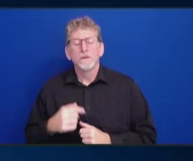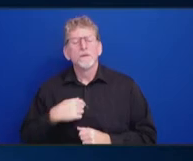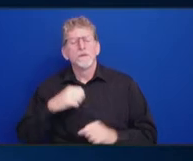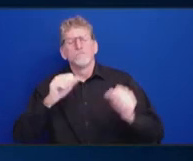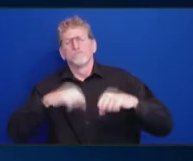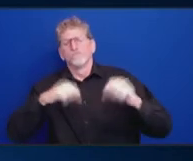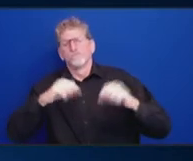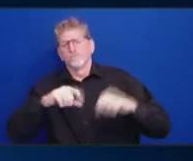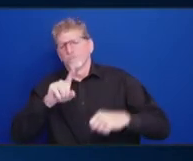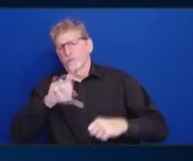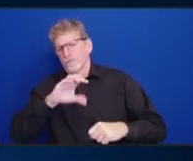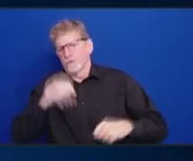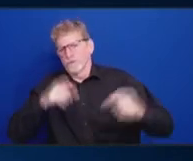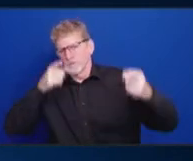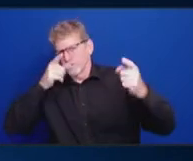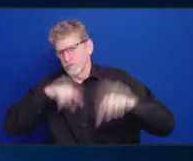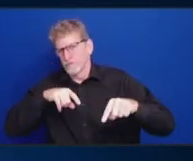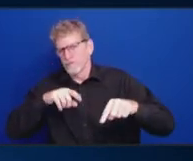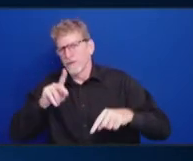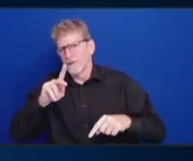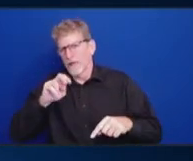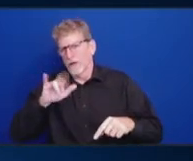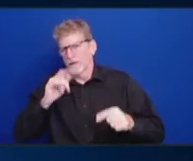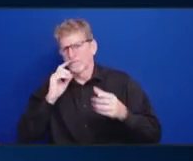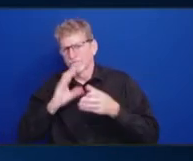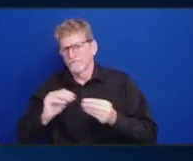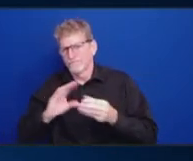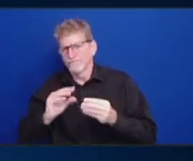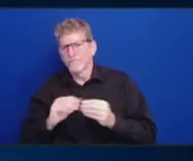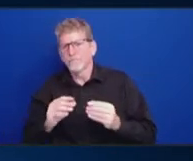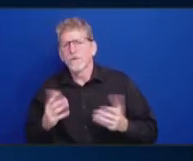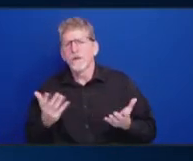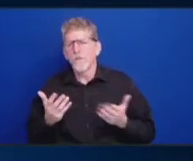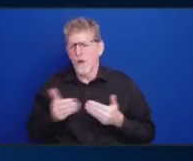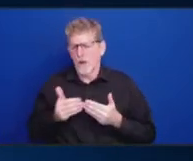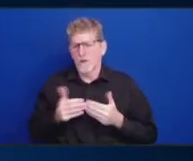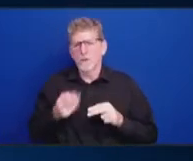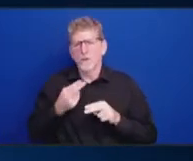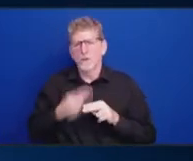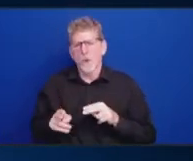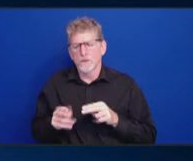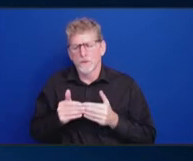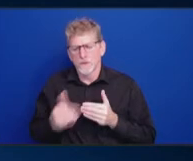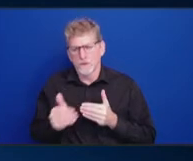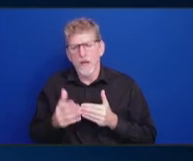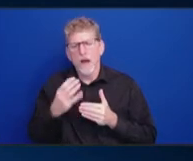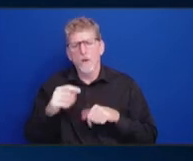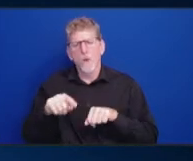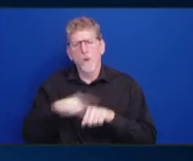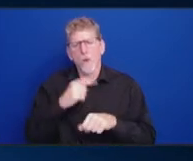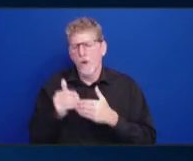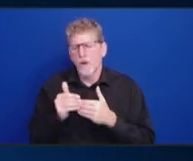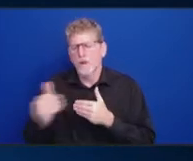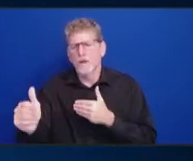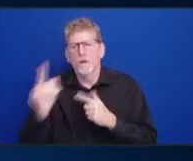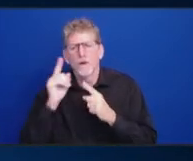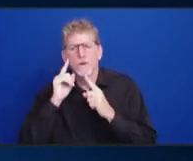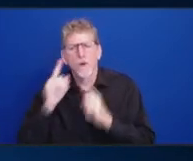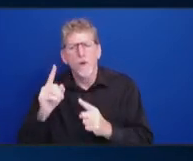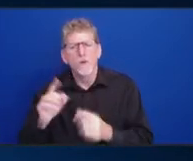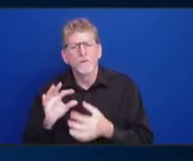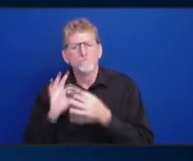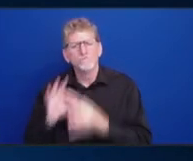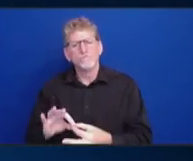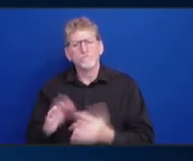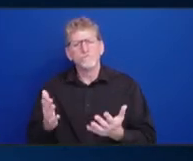our short- and long-term goals are going to be when setting up a subcommittee. I think each subcommittee will need to figure out